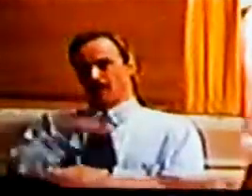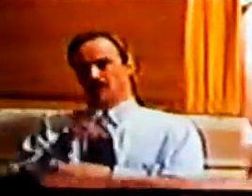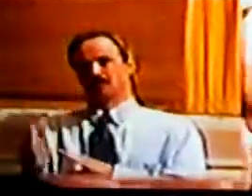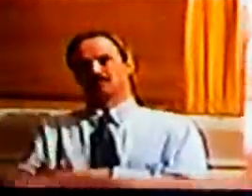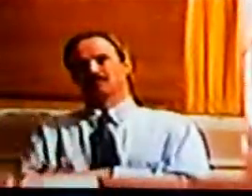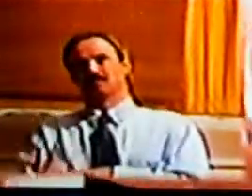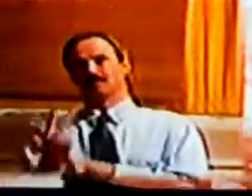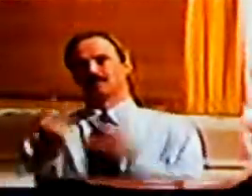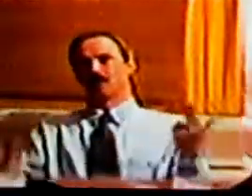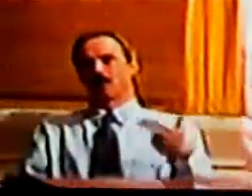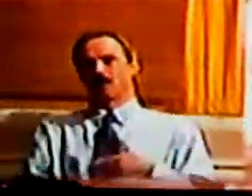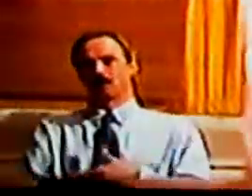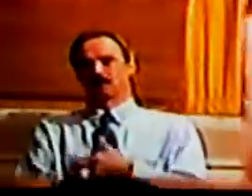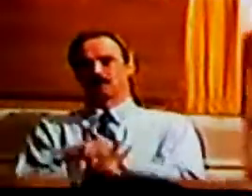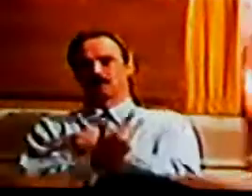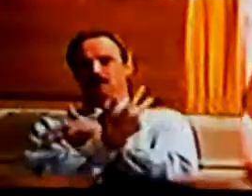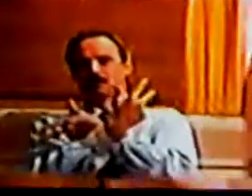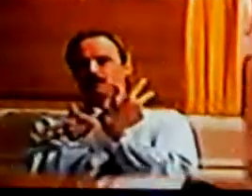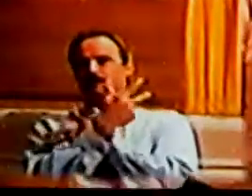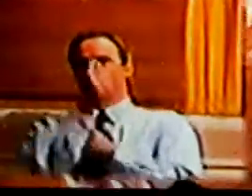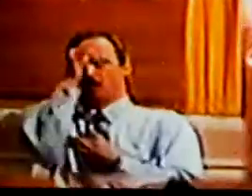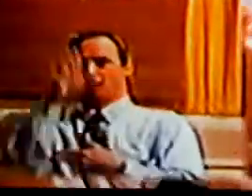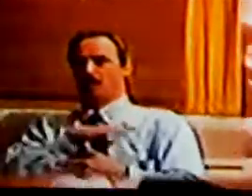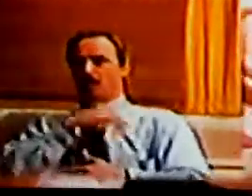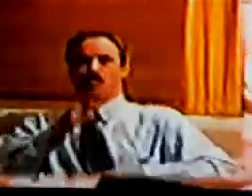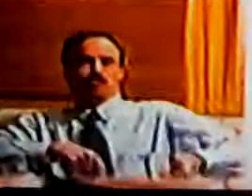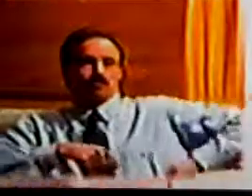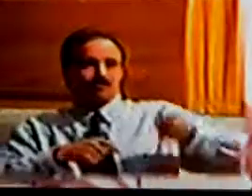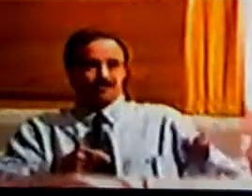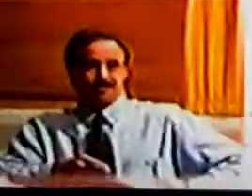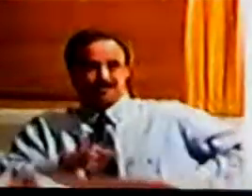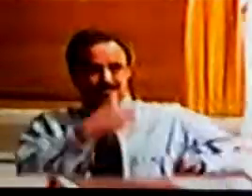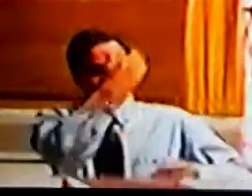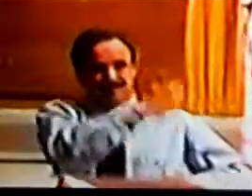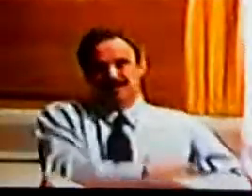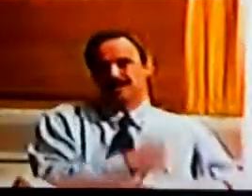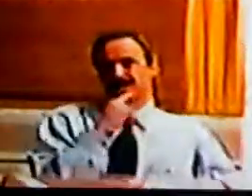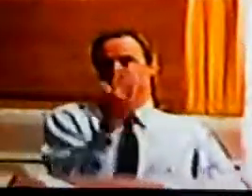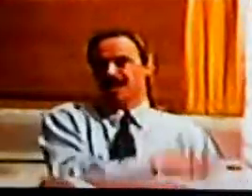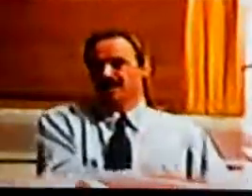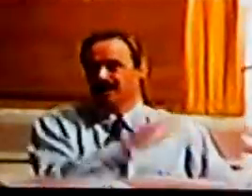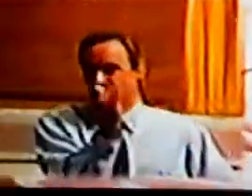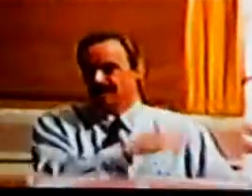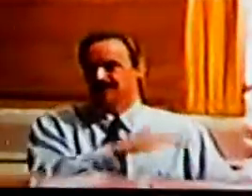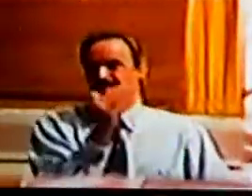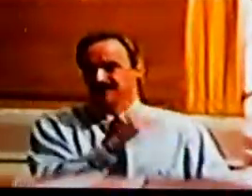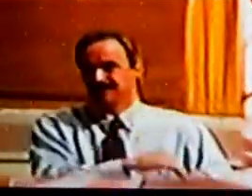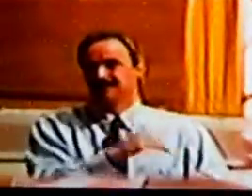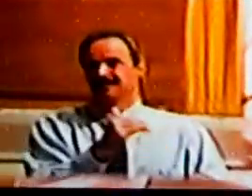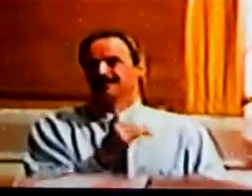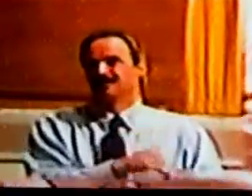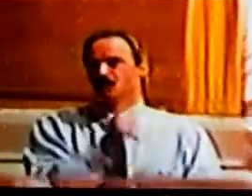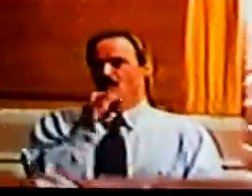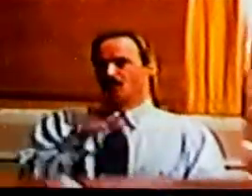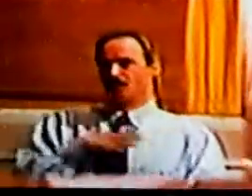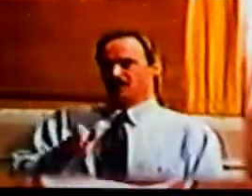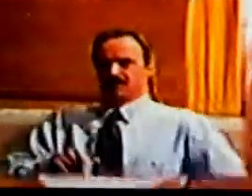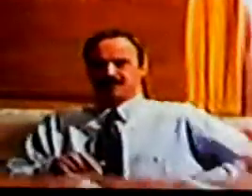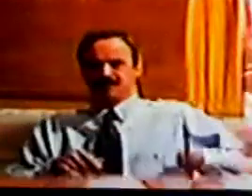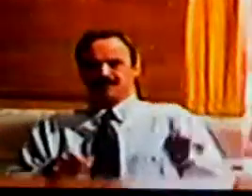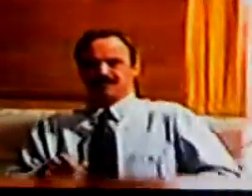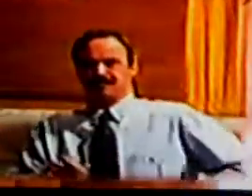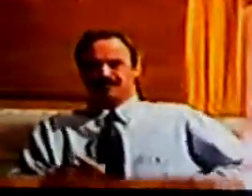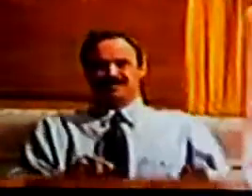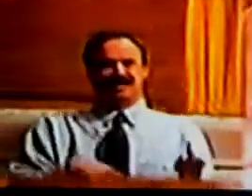he rolls down his window and says pig pig pig and she rolls down her window and yells drop dad